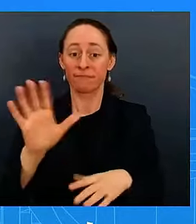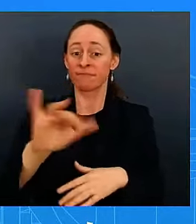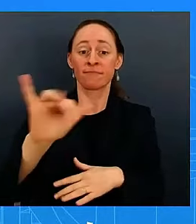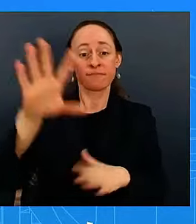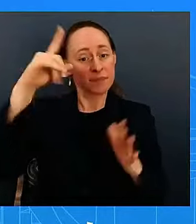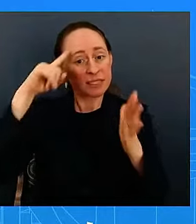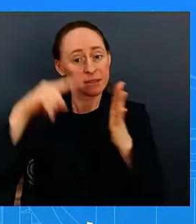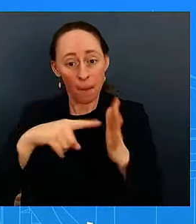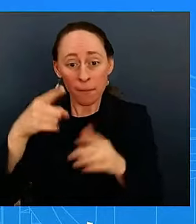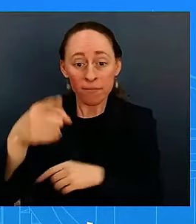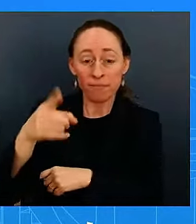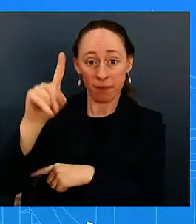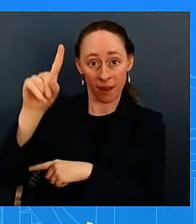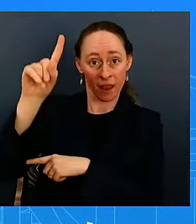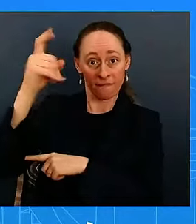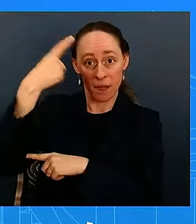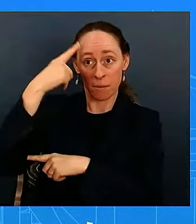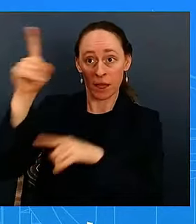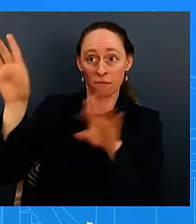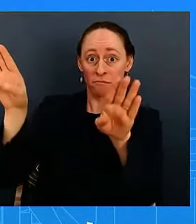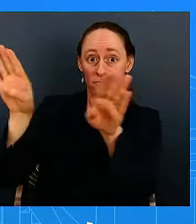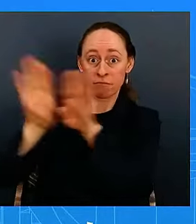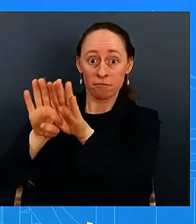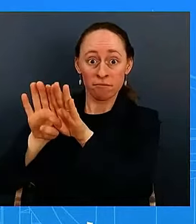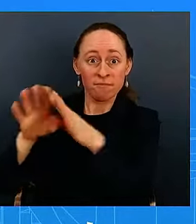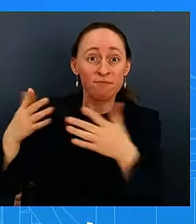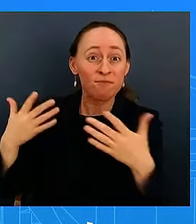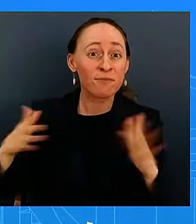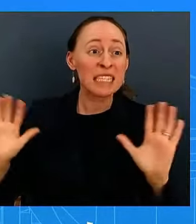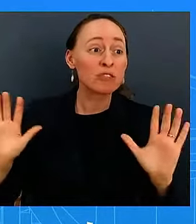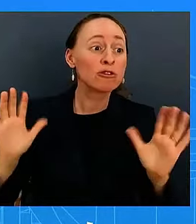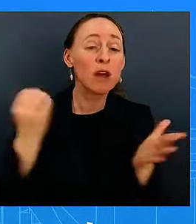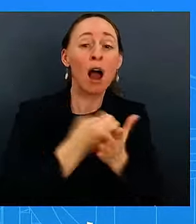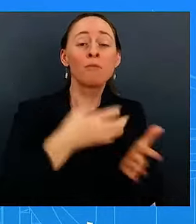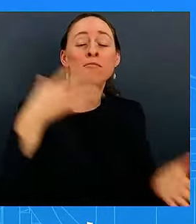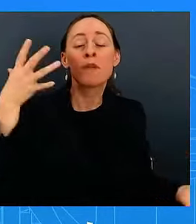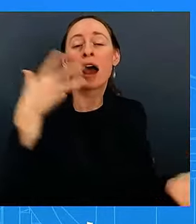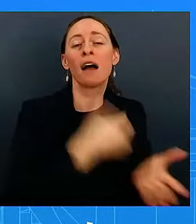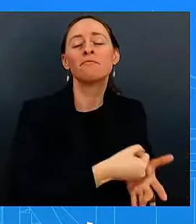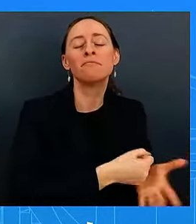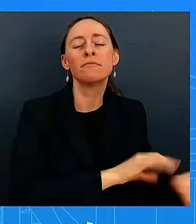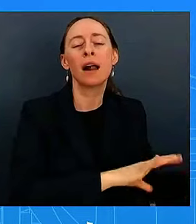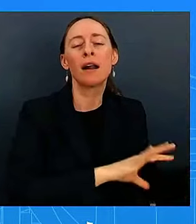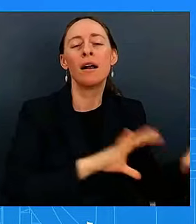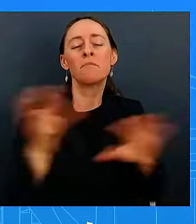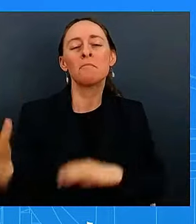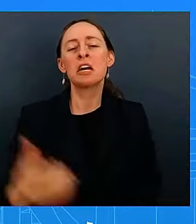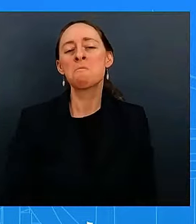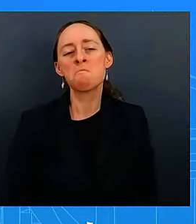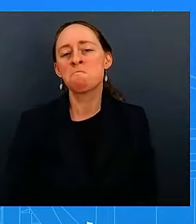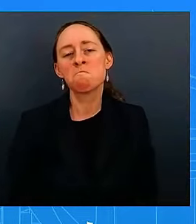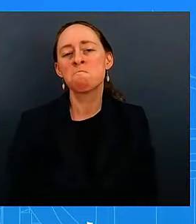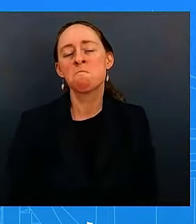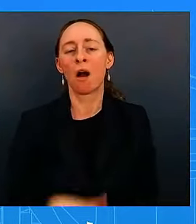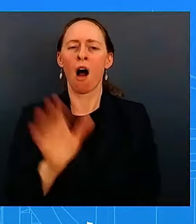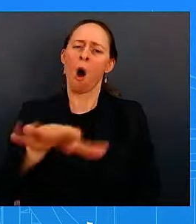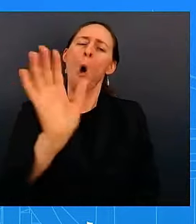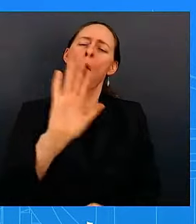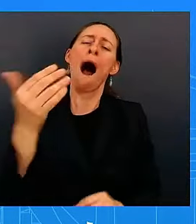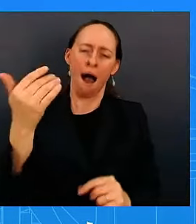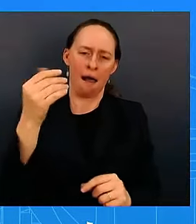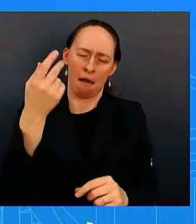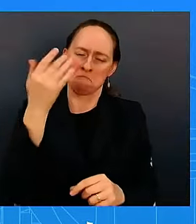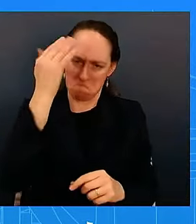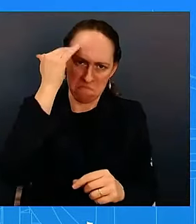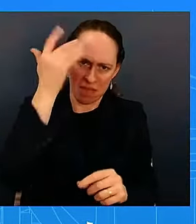the economy off a cliff but they are a negative uh they do lead to losses now sometimes those losses are made up on the other side of